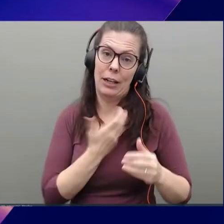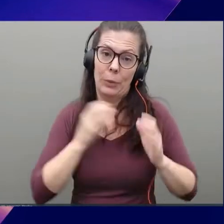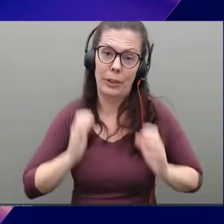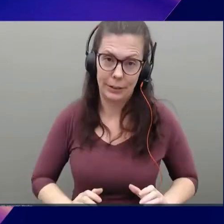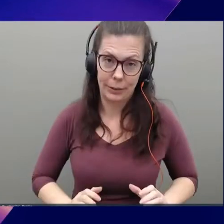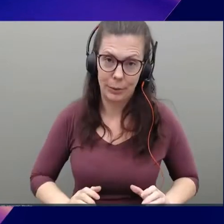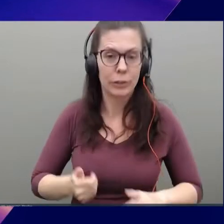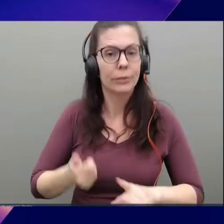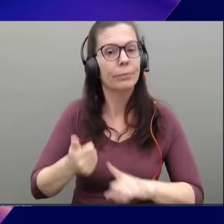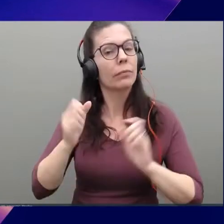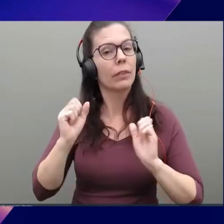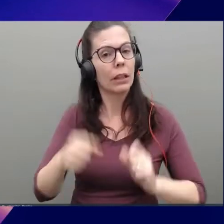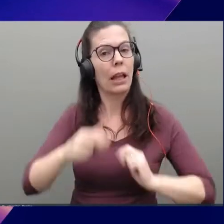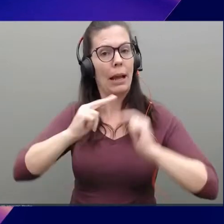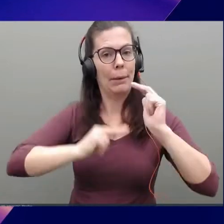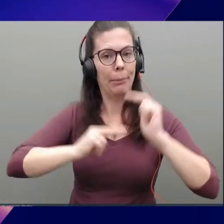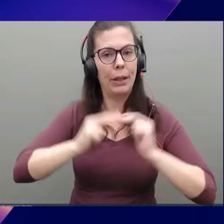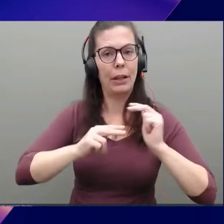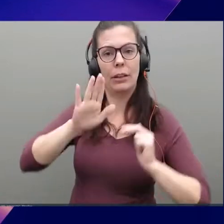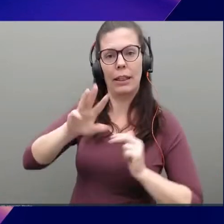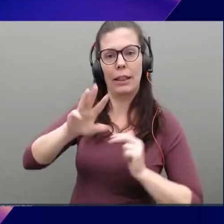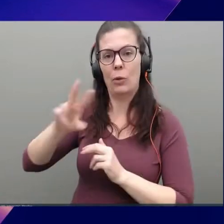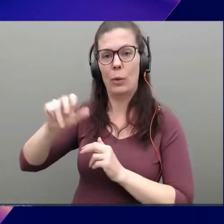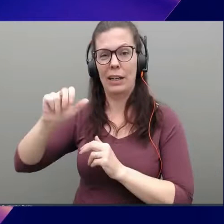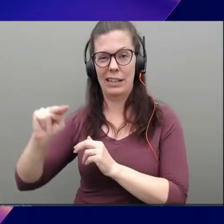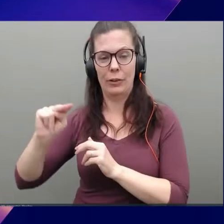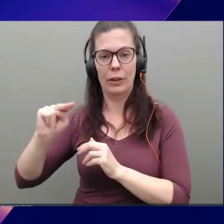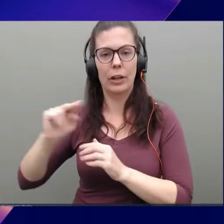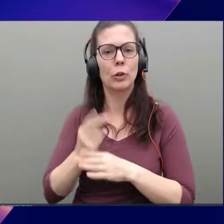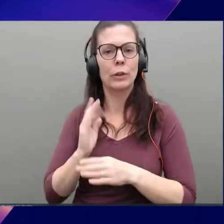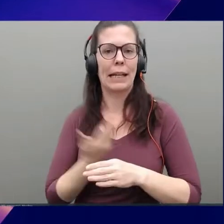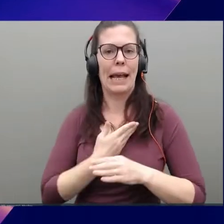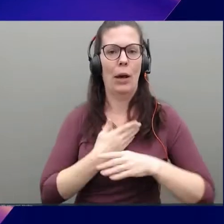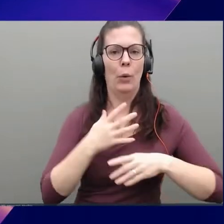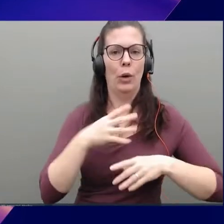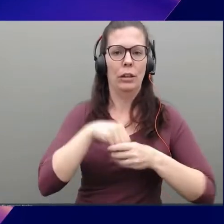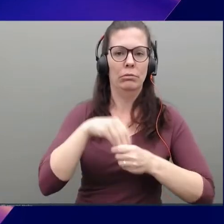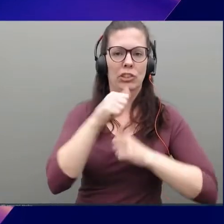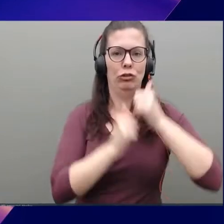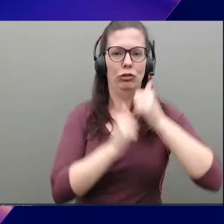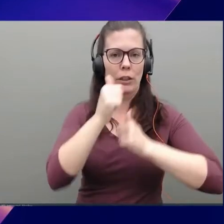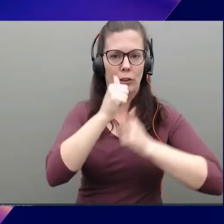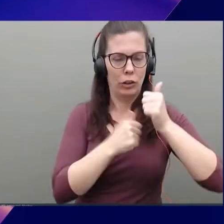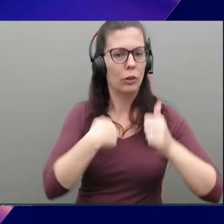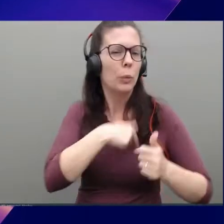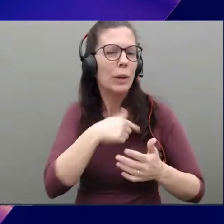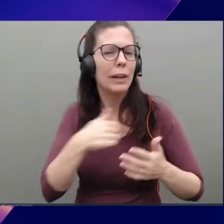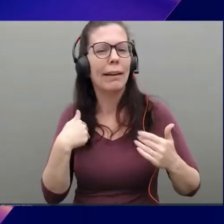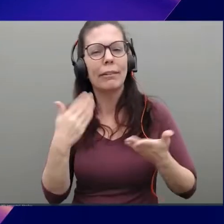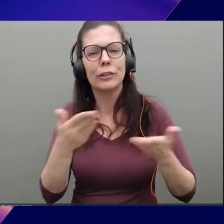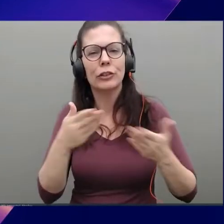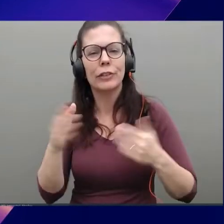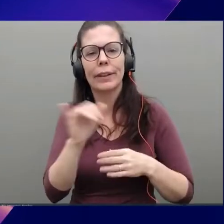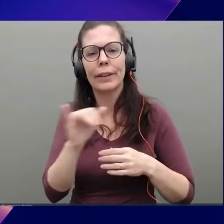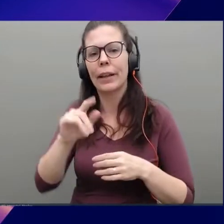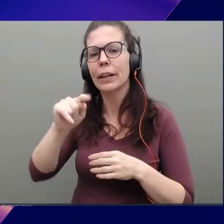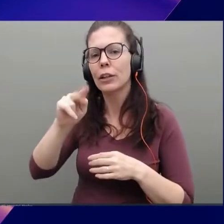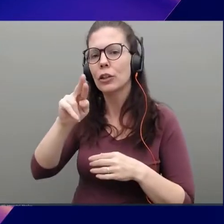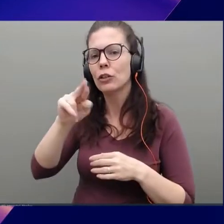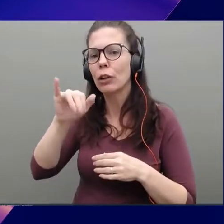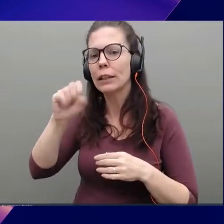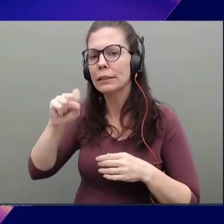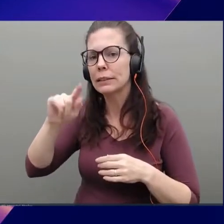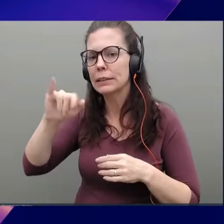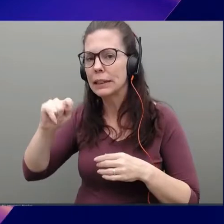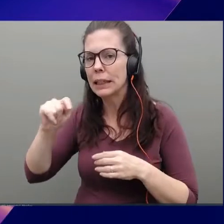build their Wide Area Network using our infrastructure, right? So we've got services like, you know, Transit Gateway and Network Firewall and